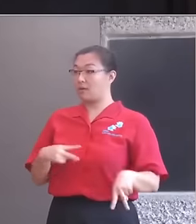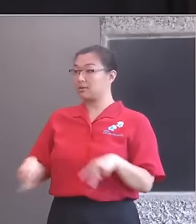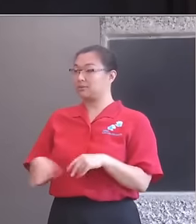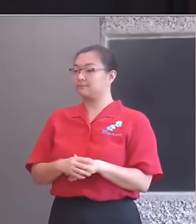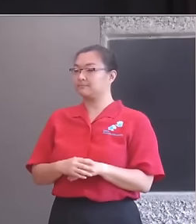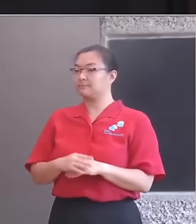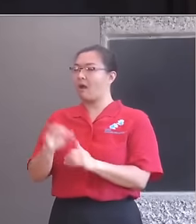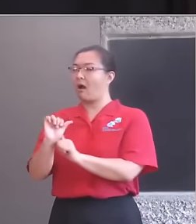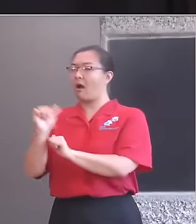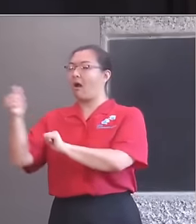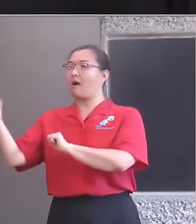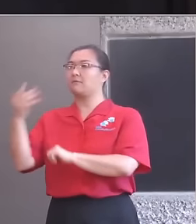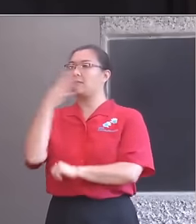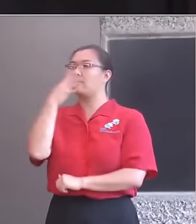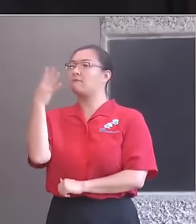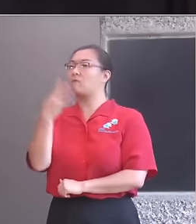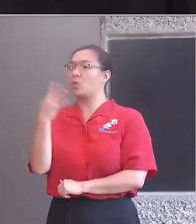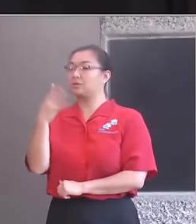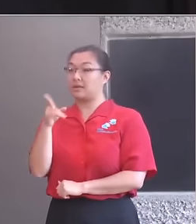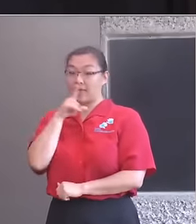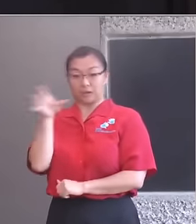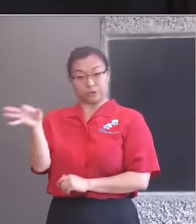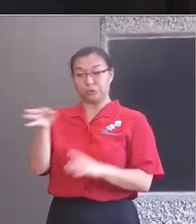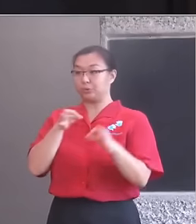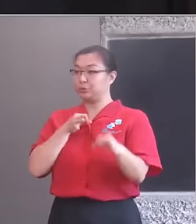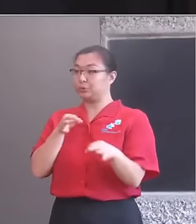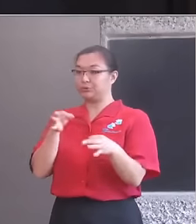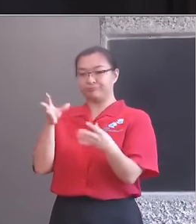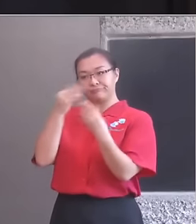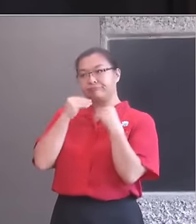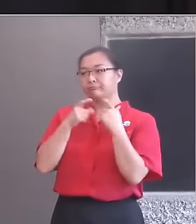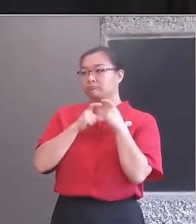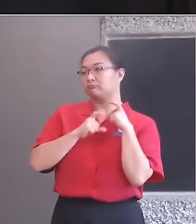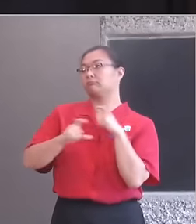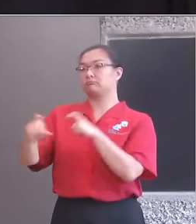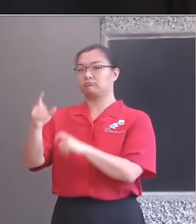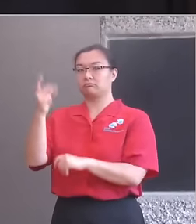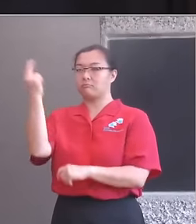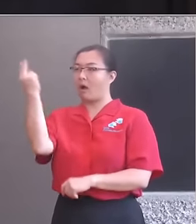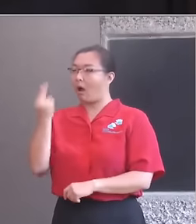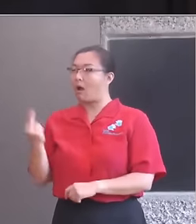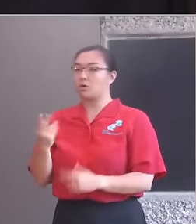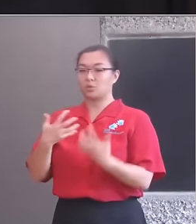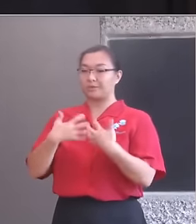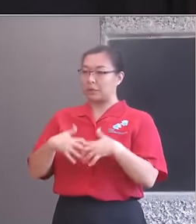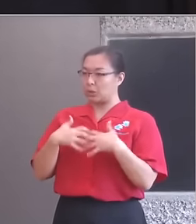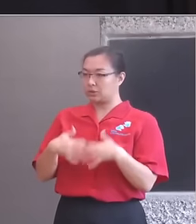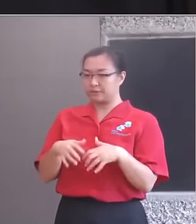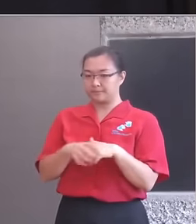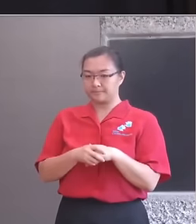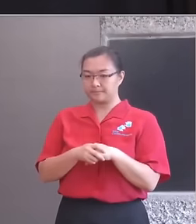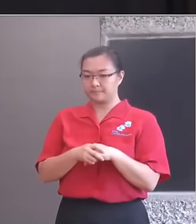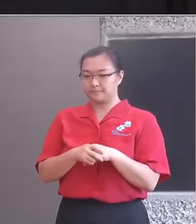subjects and a design and technology subject if they wish to do so. There is a concern that the English